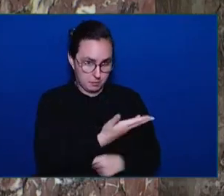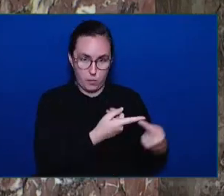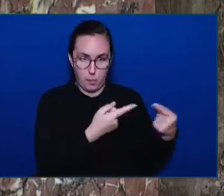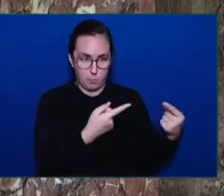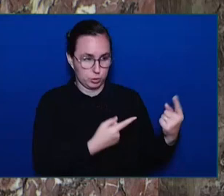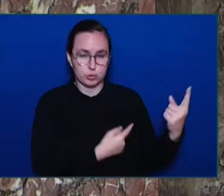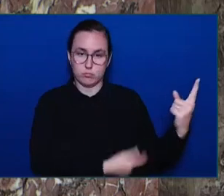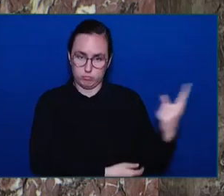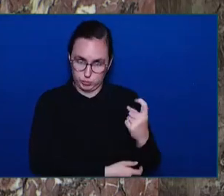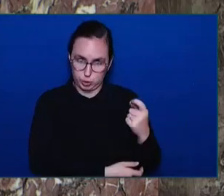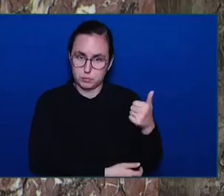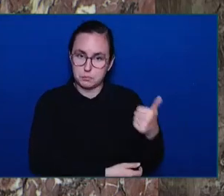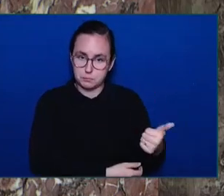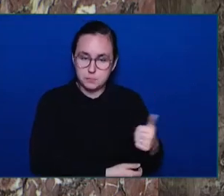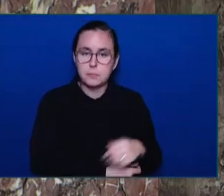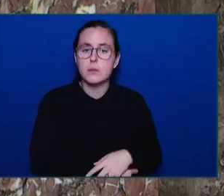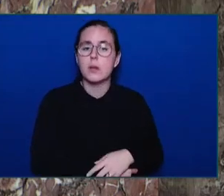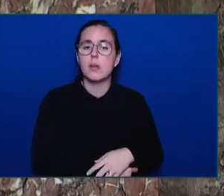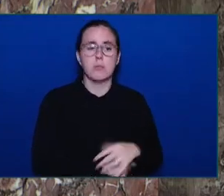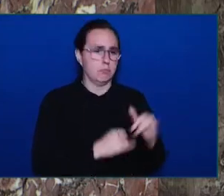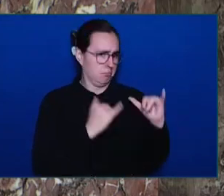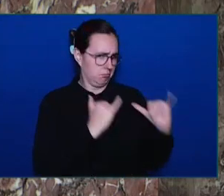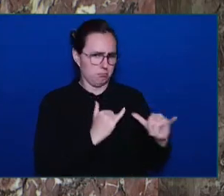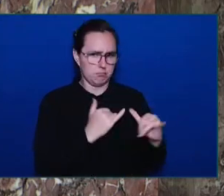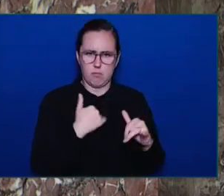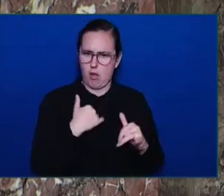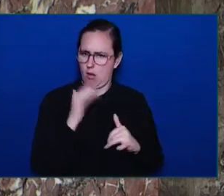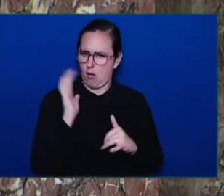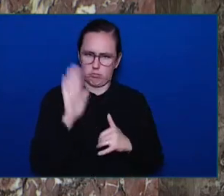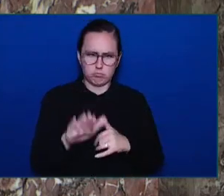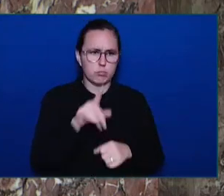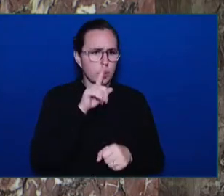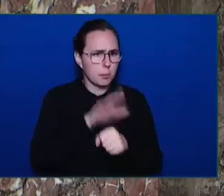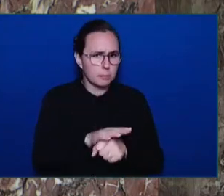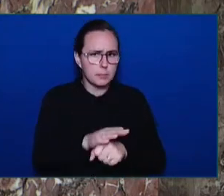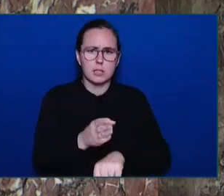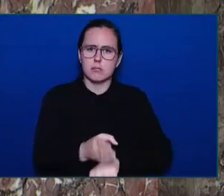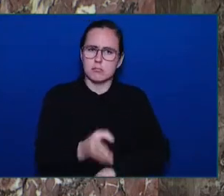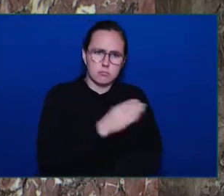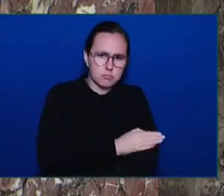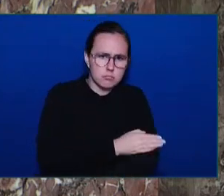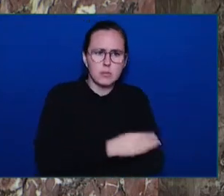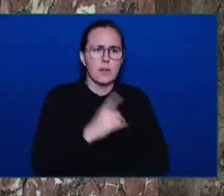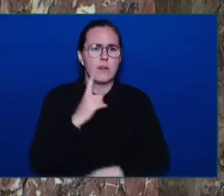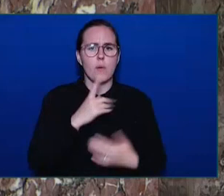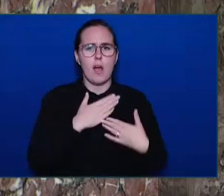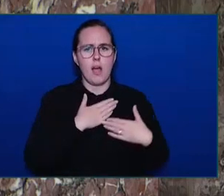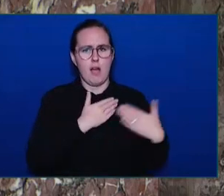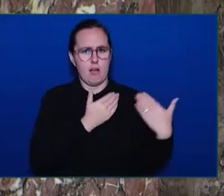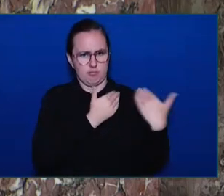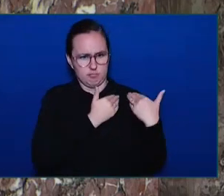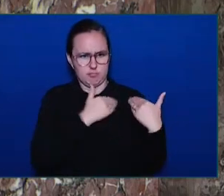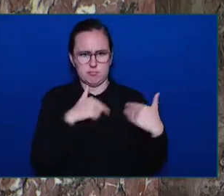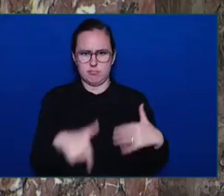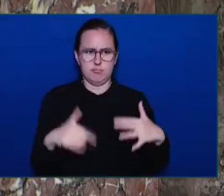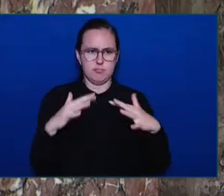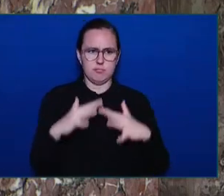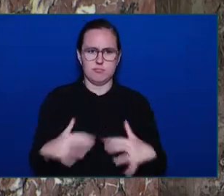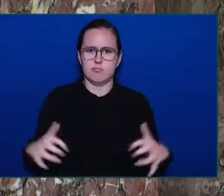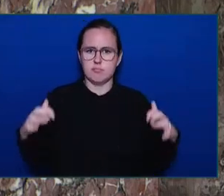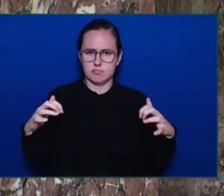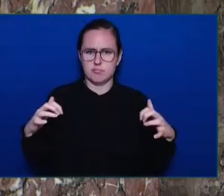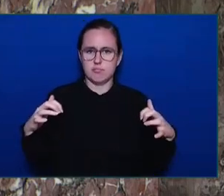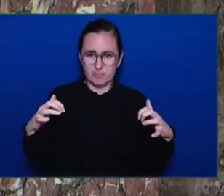this work and our obligations as government, but as members of our community to